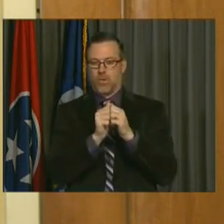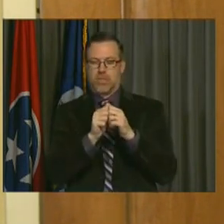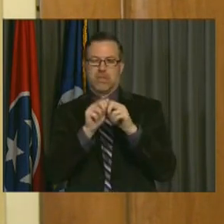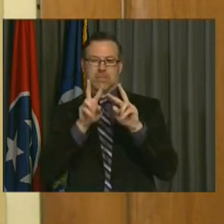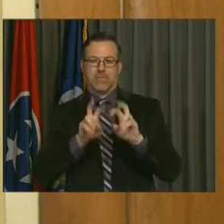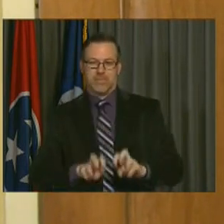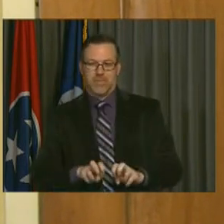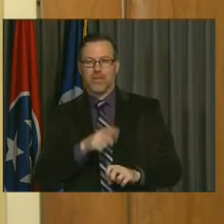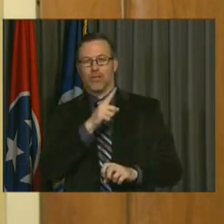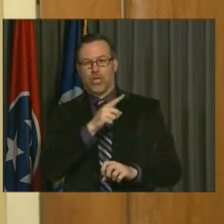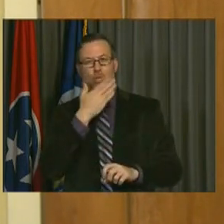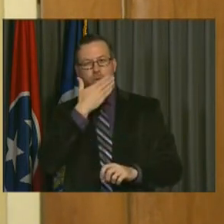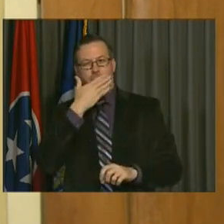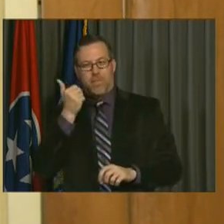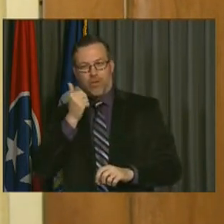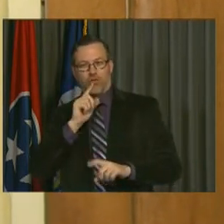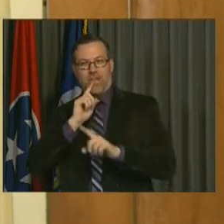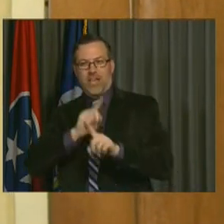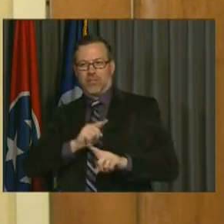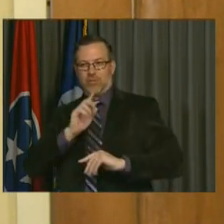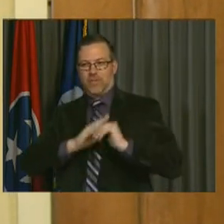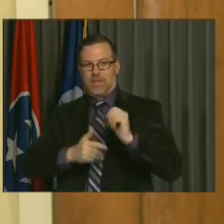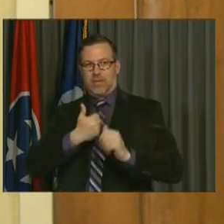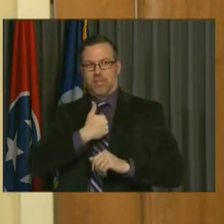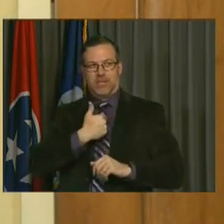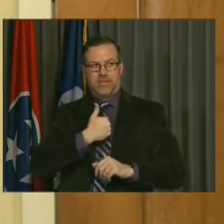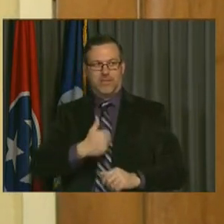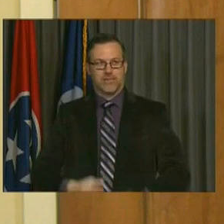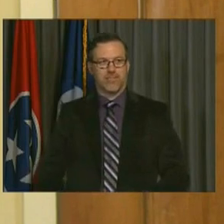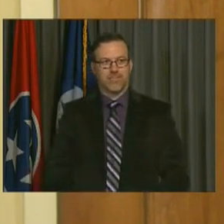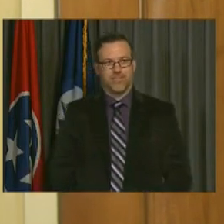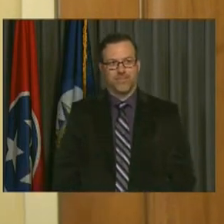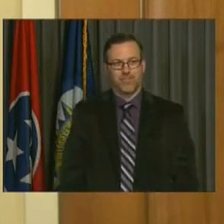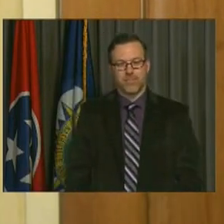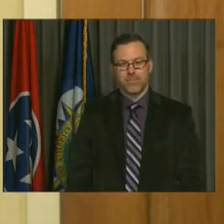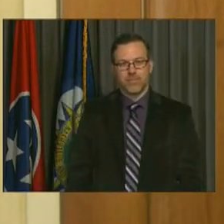job answering that granularity than I'm able to do here on my own. So, Kim.